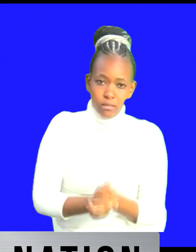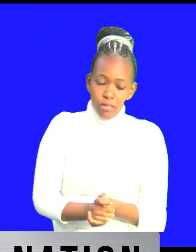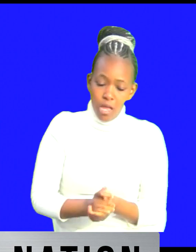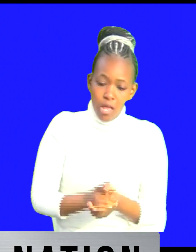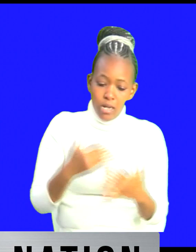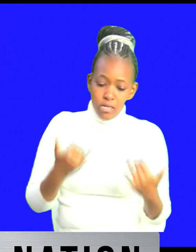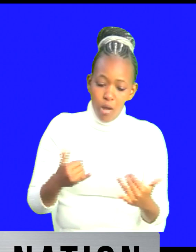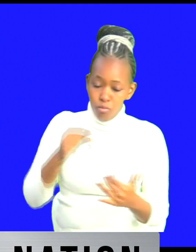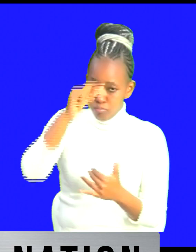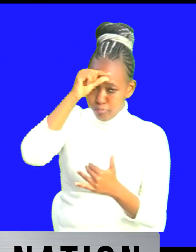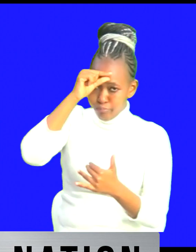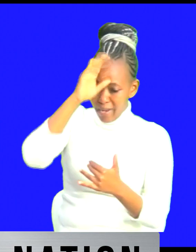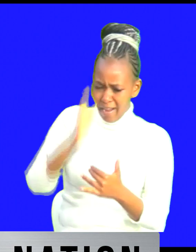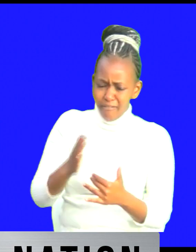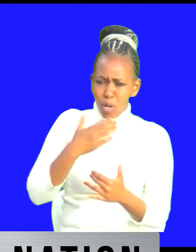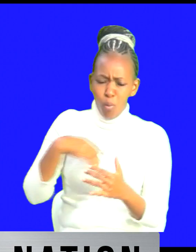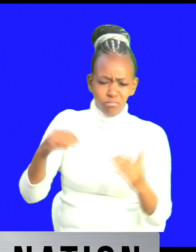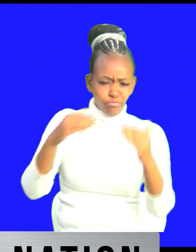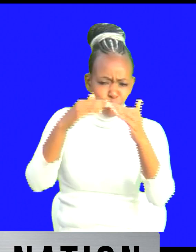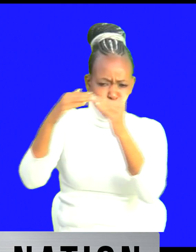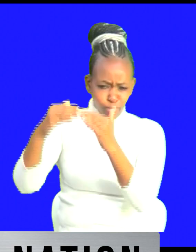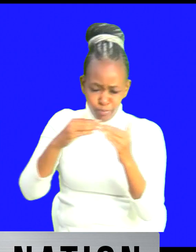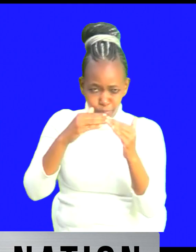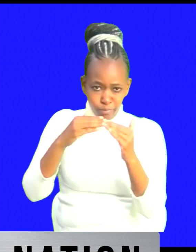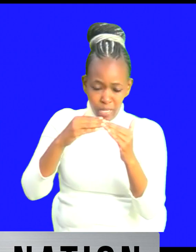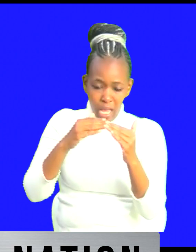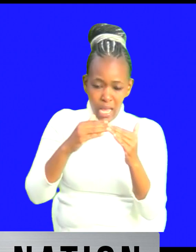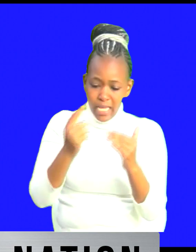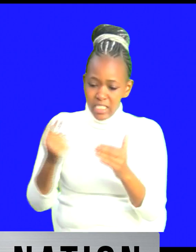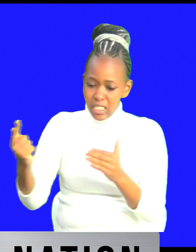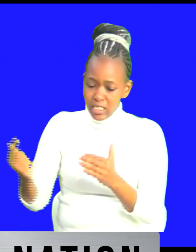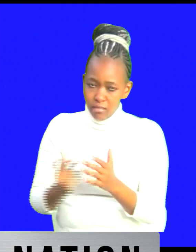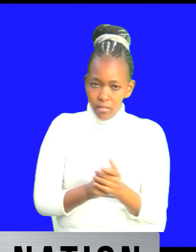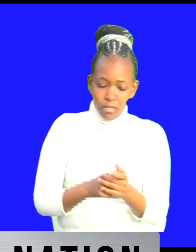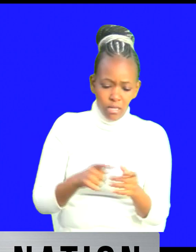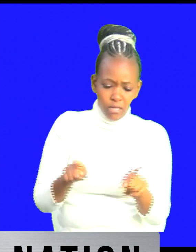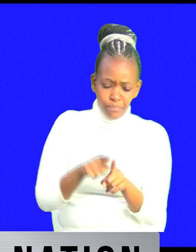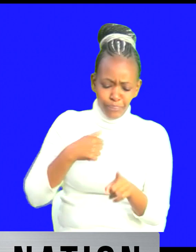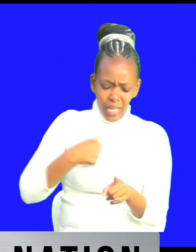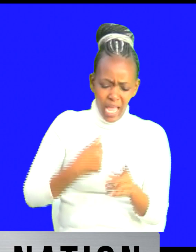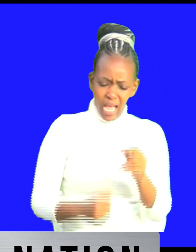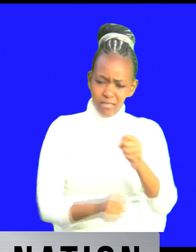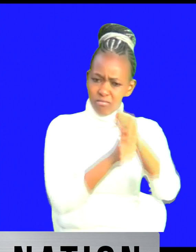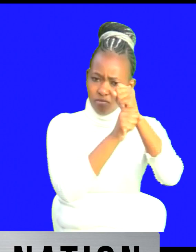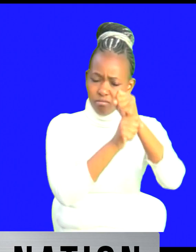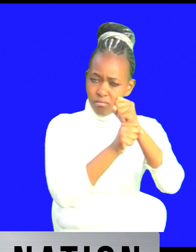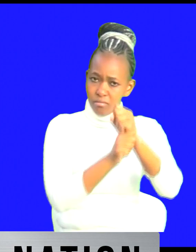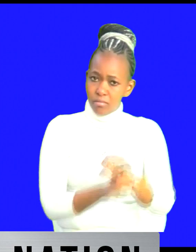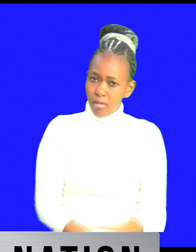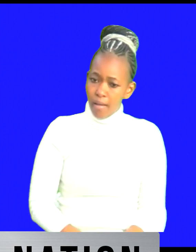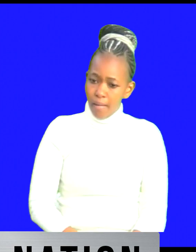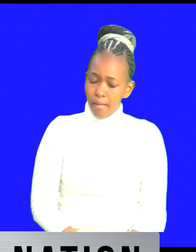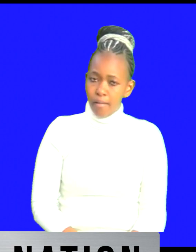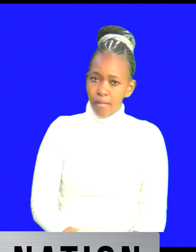is coming and equalizing each and every person and i i support that because now we are going we are we are